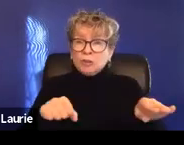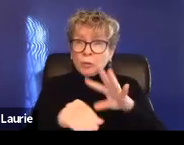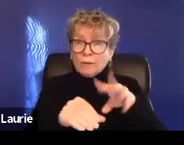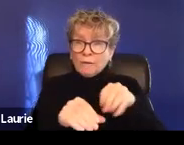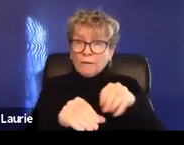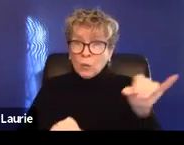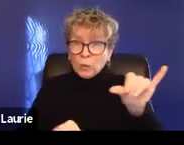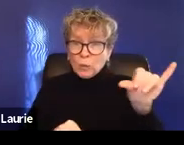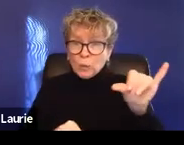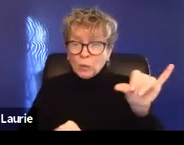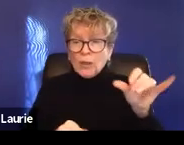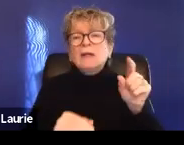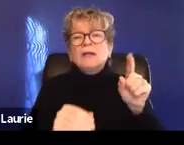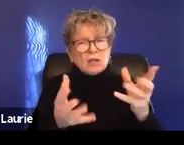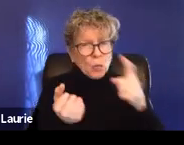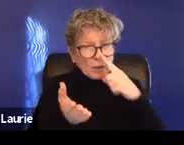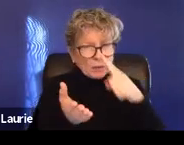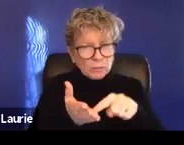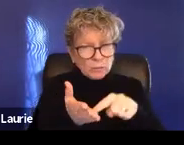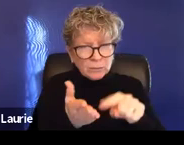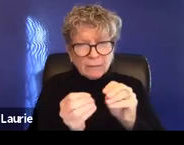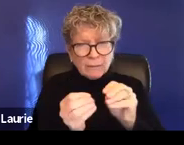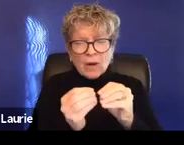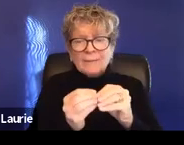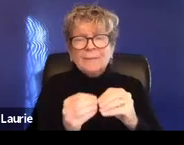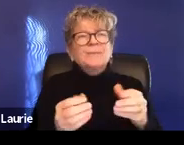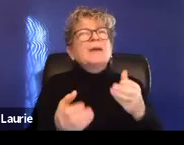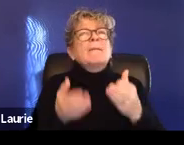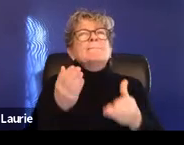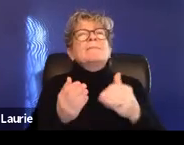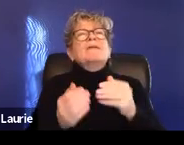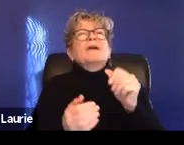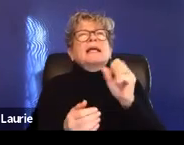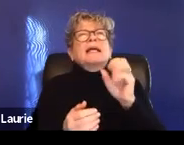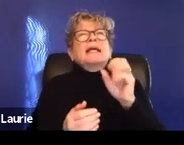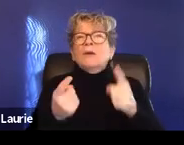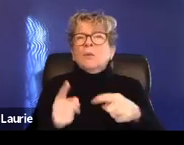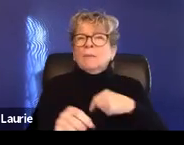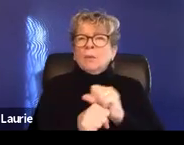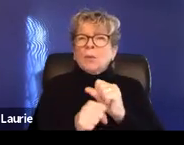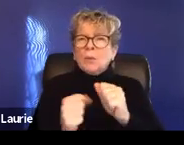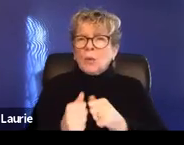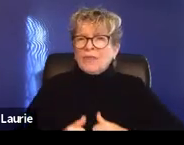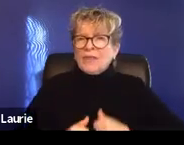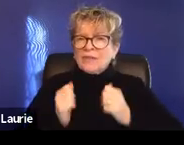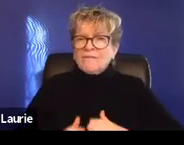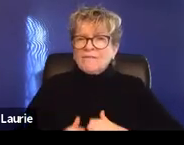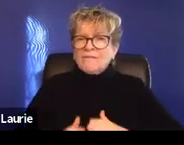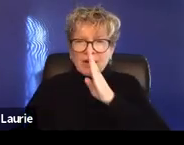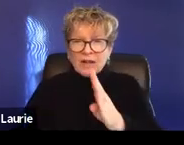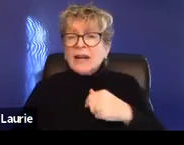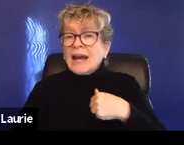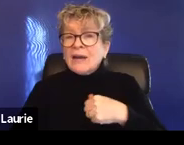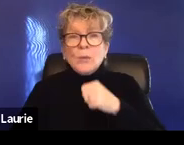we've had cases where, you know, we've been working with the survivor directly and, uh, we didn't do a good job of asking